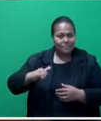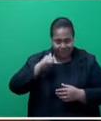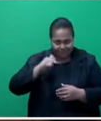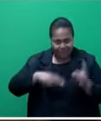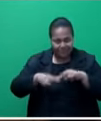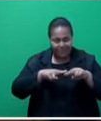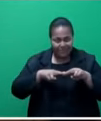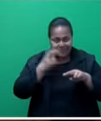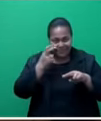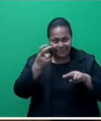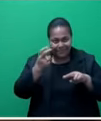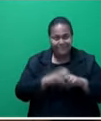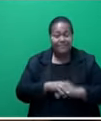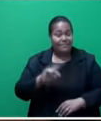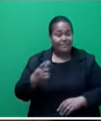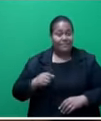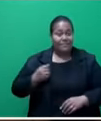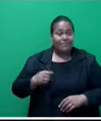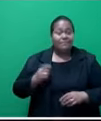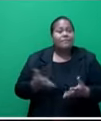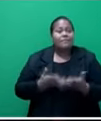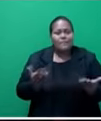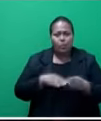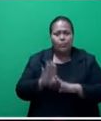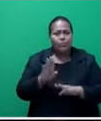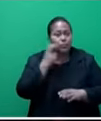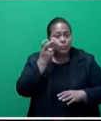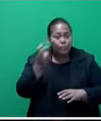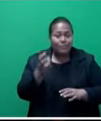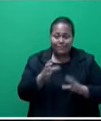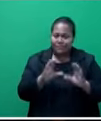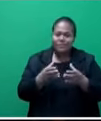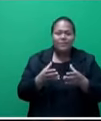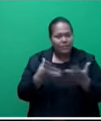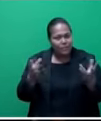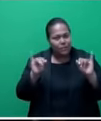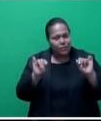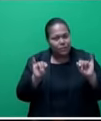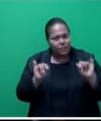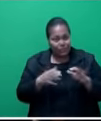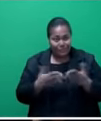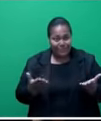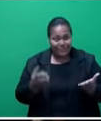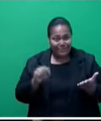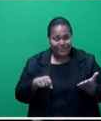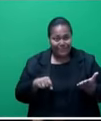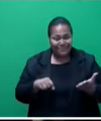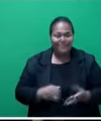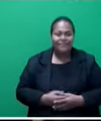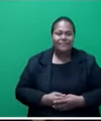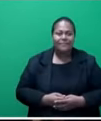Mr. Speaker, the survival of the tourism industry, as we all know, is at stake. And we